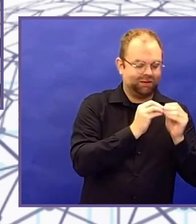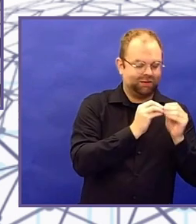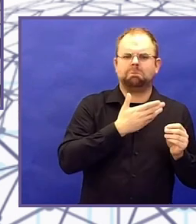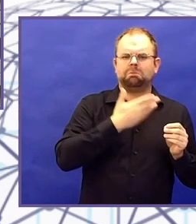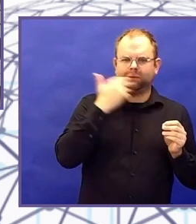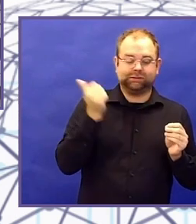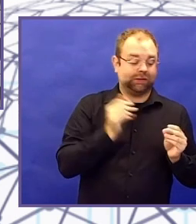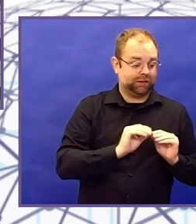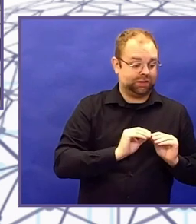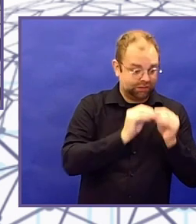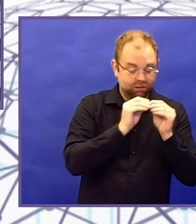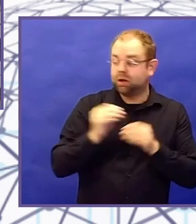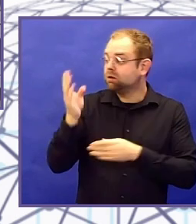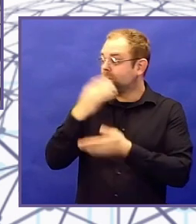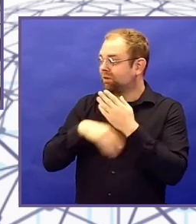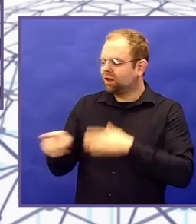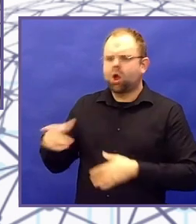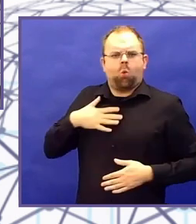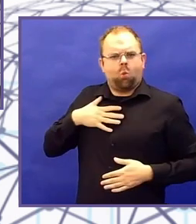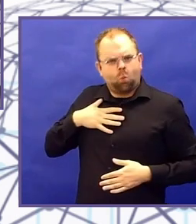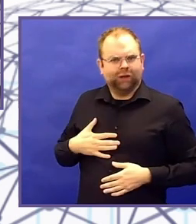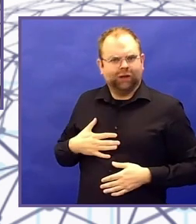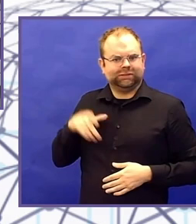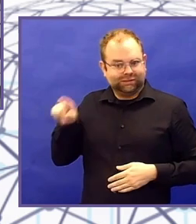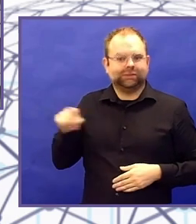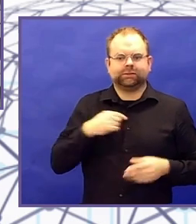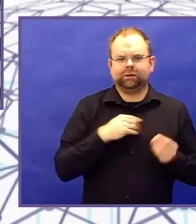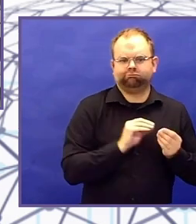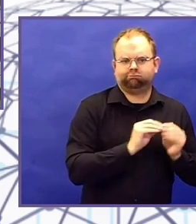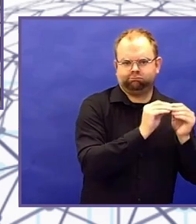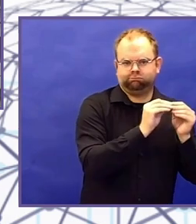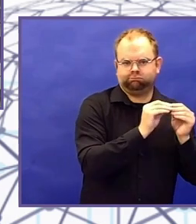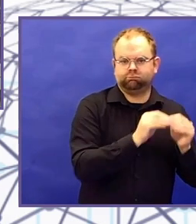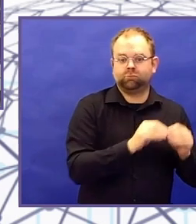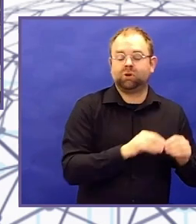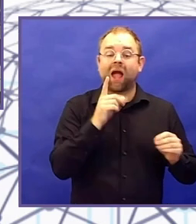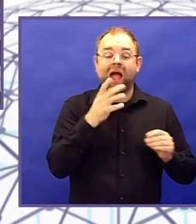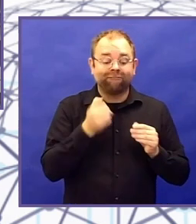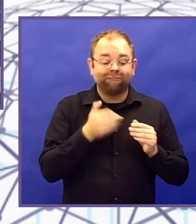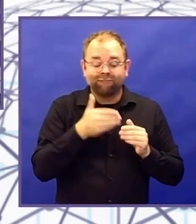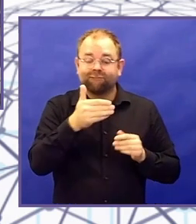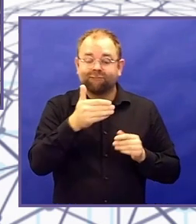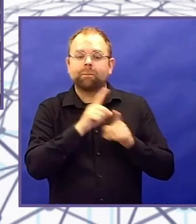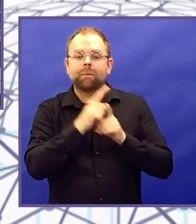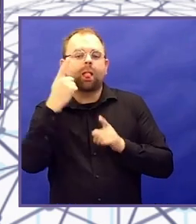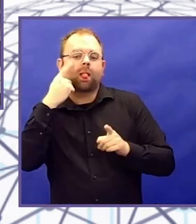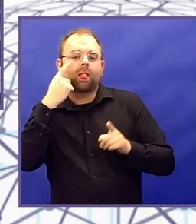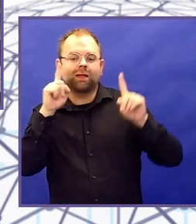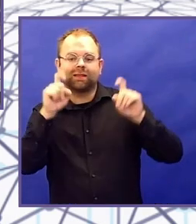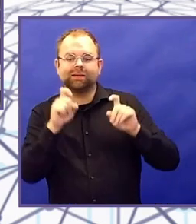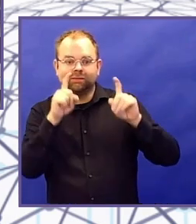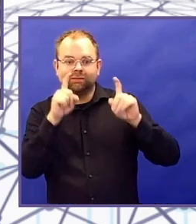device. We simply get to look at a poster or a 3D print of a device. And that is really annoying.